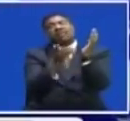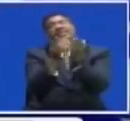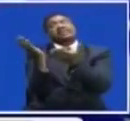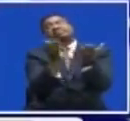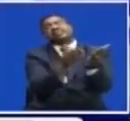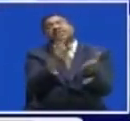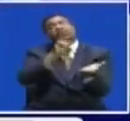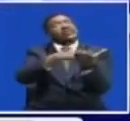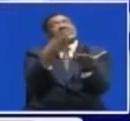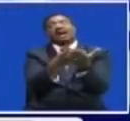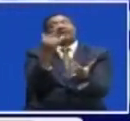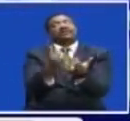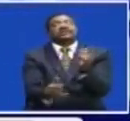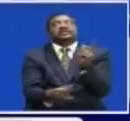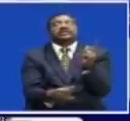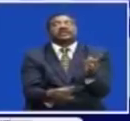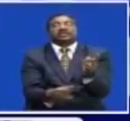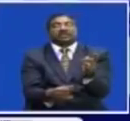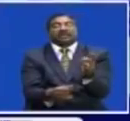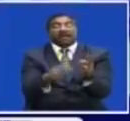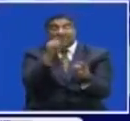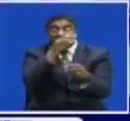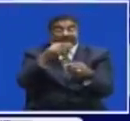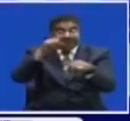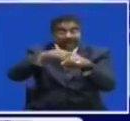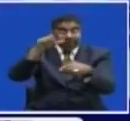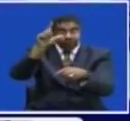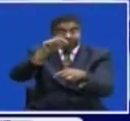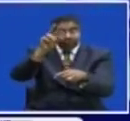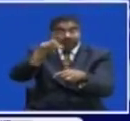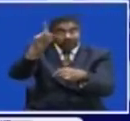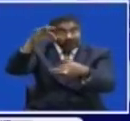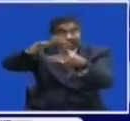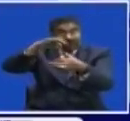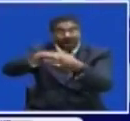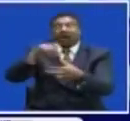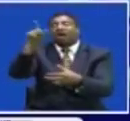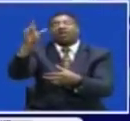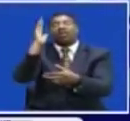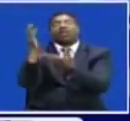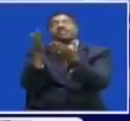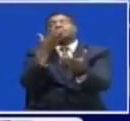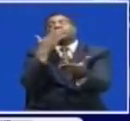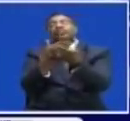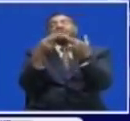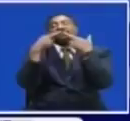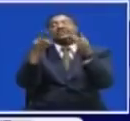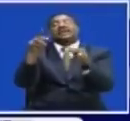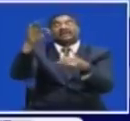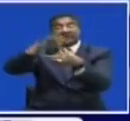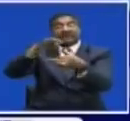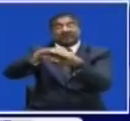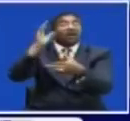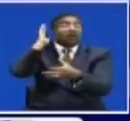Mr. Kungo says Going into the 2021 General elections The PF will obtain Good results from the region As